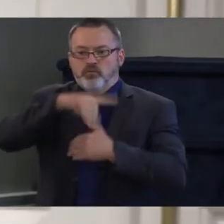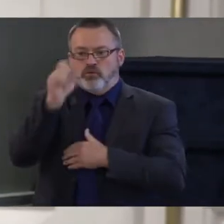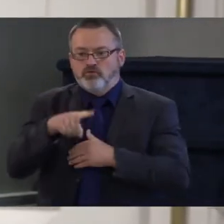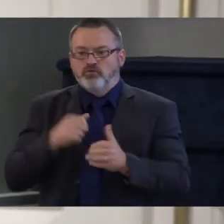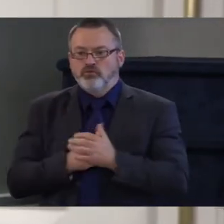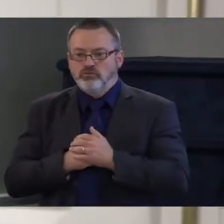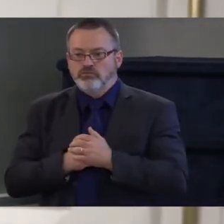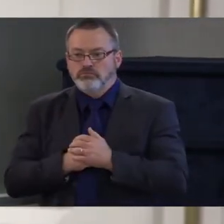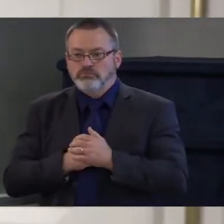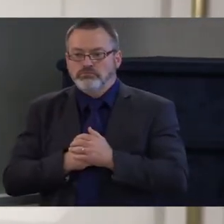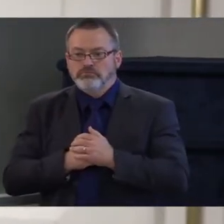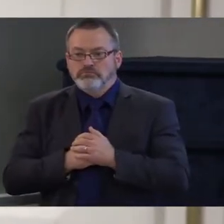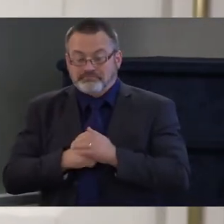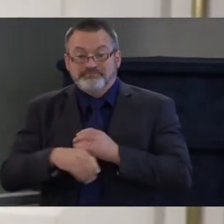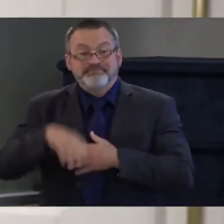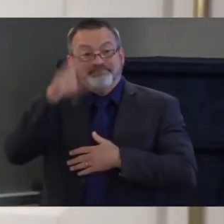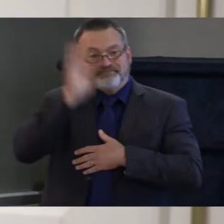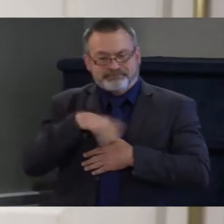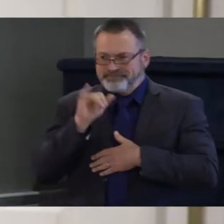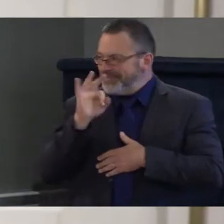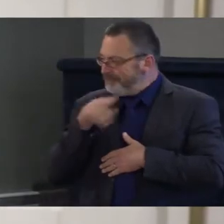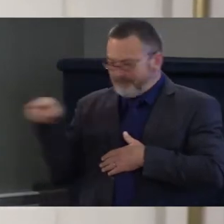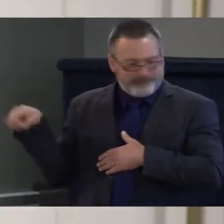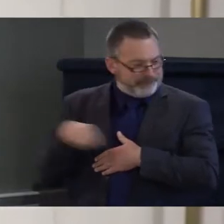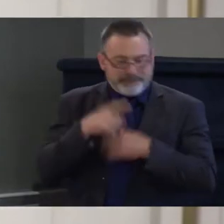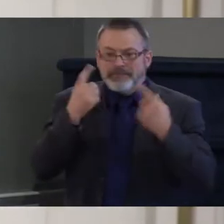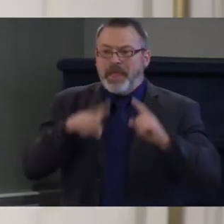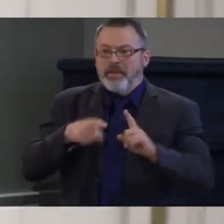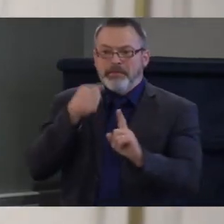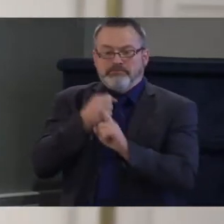to support Vermont's community-based mental health system?